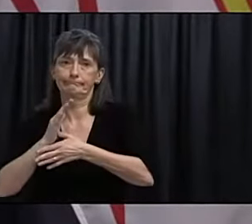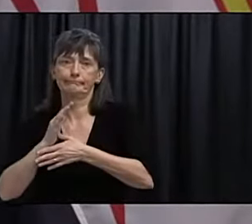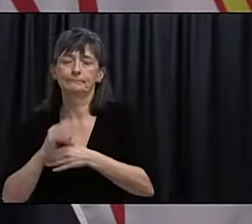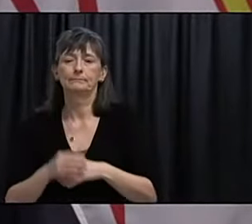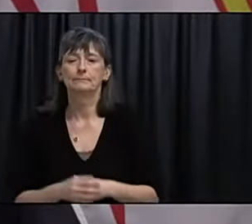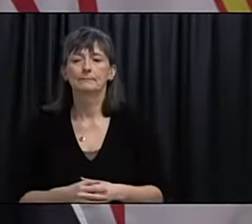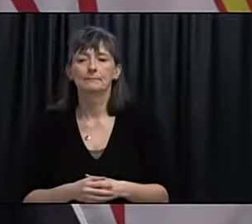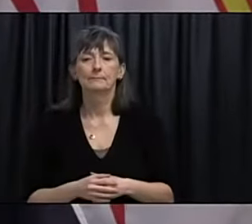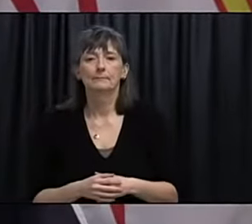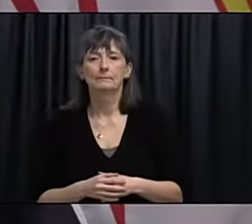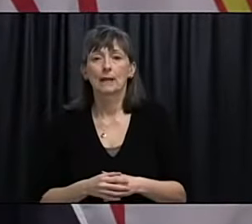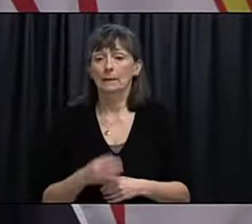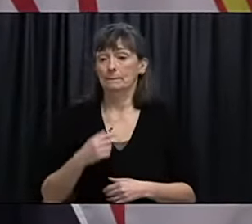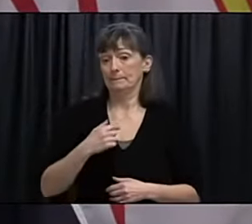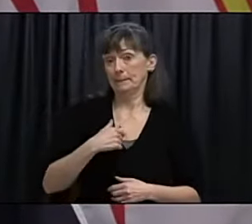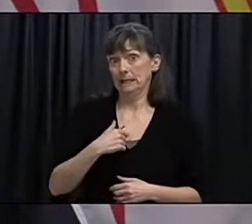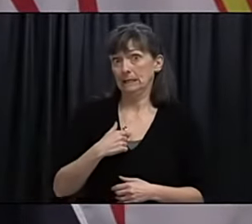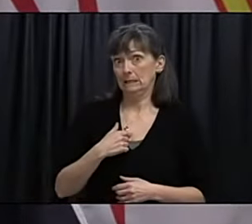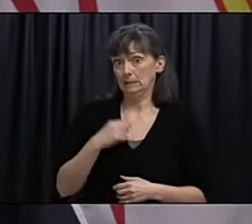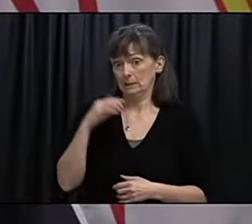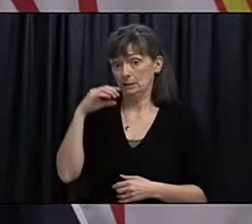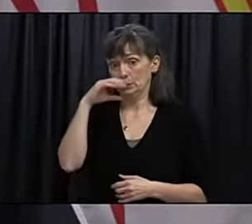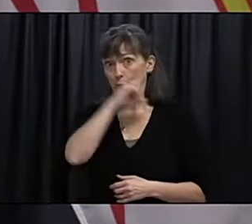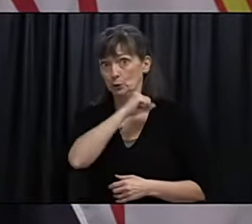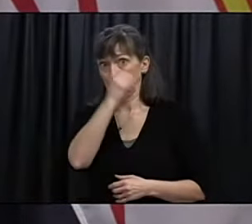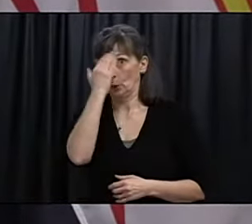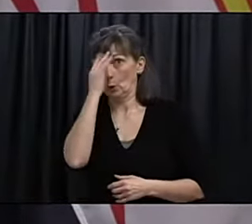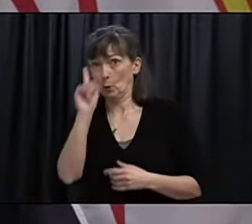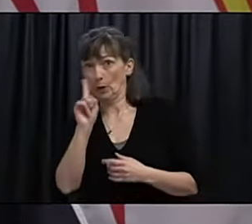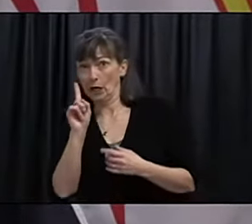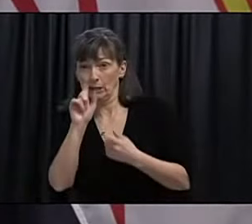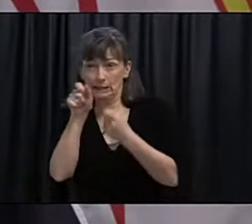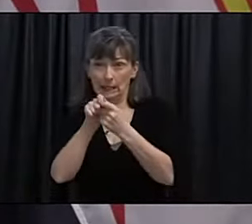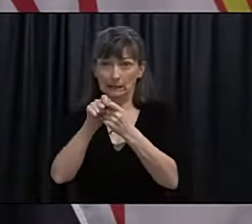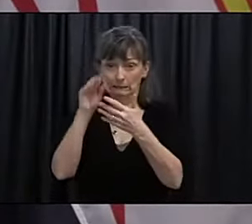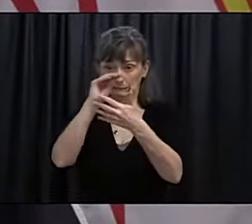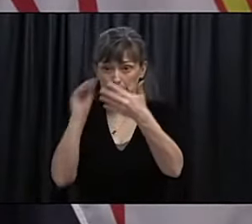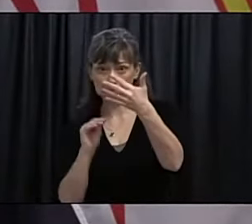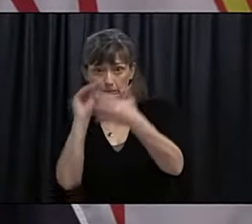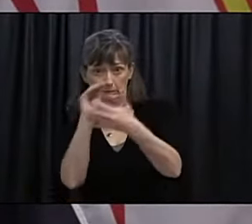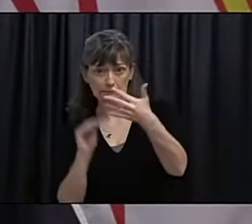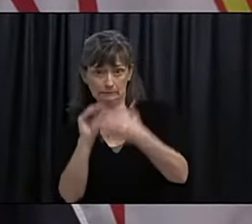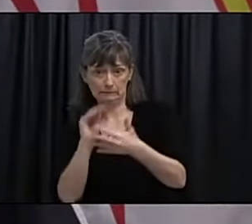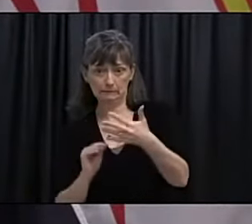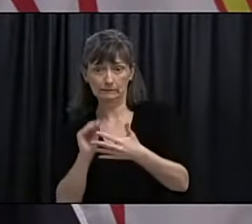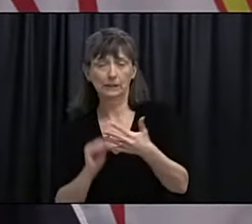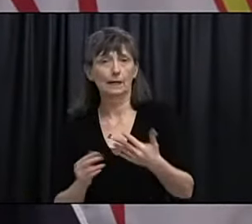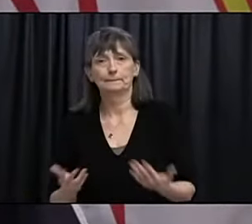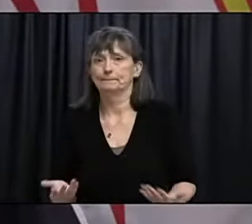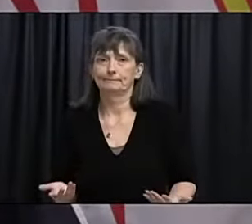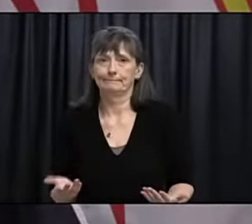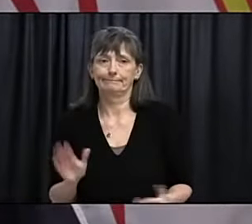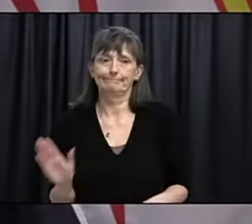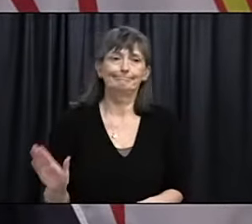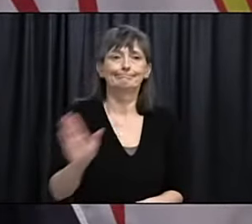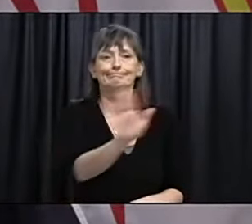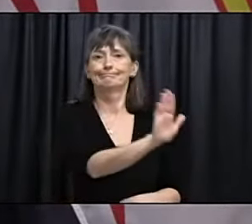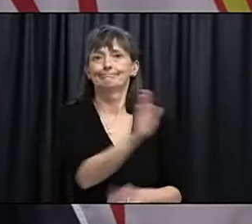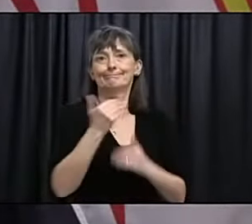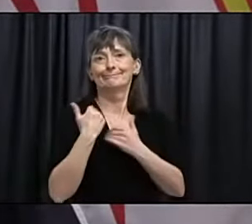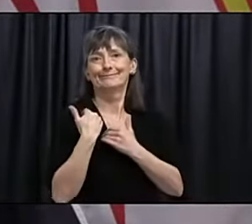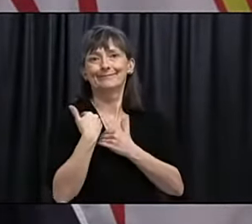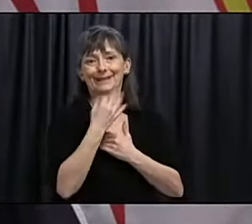I wouldn't want to presume to be able to comment on exactly how things are rolling out in the region. They're